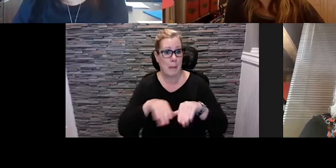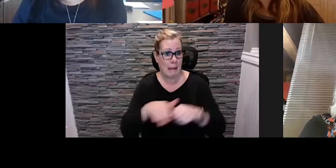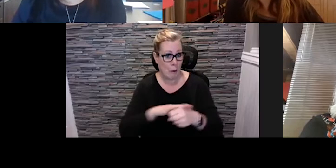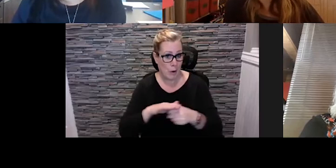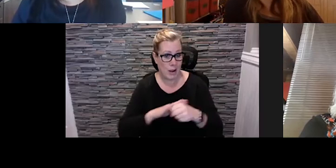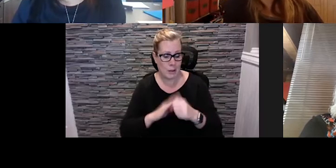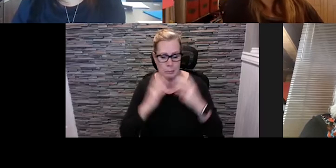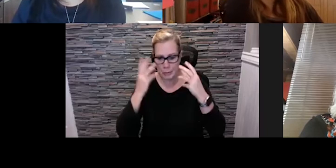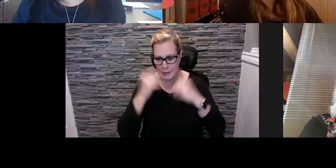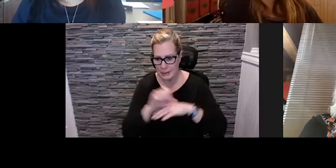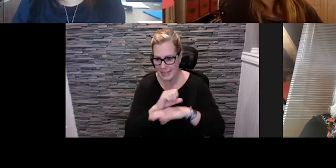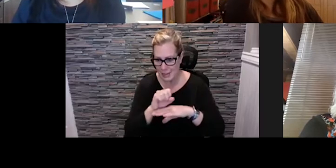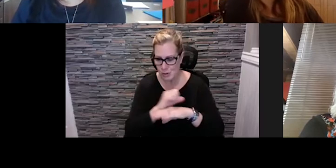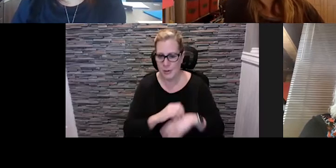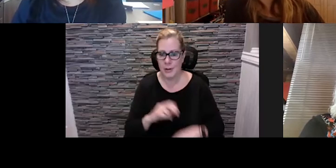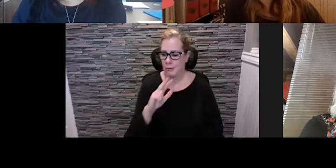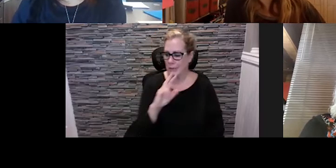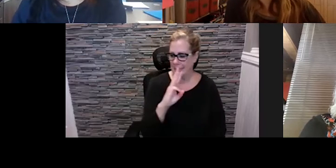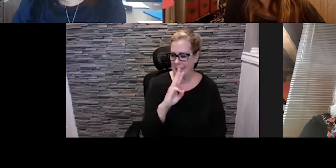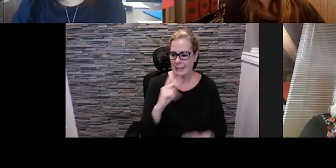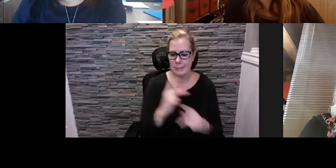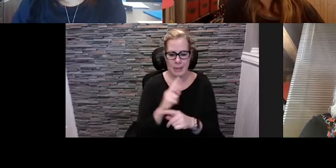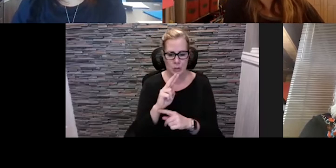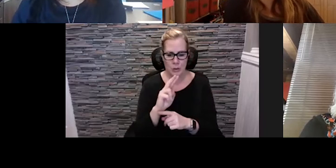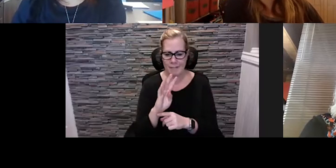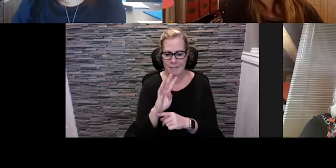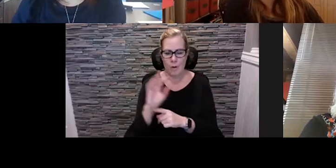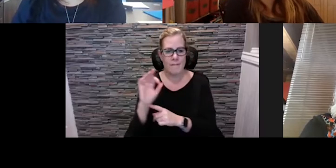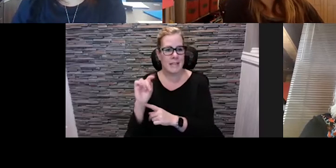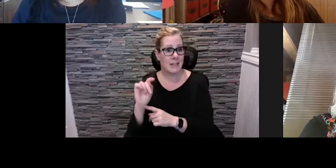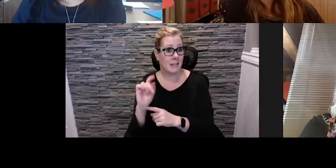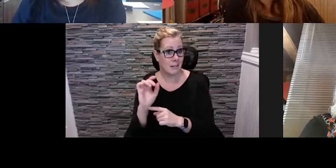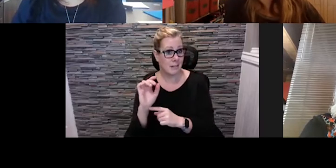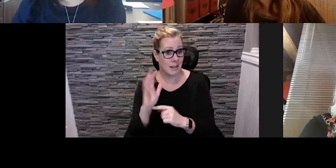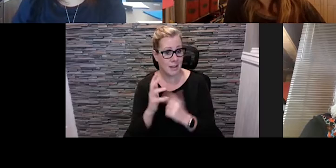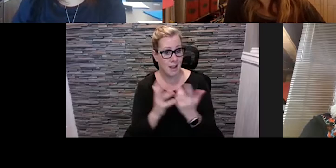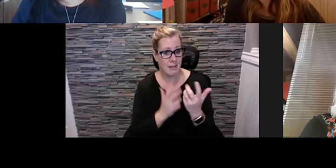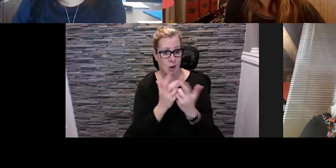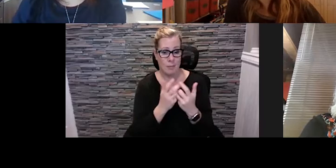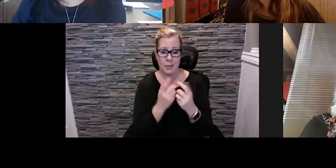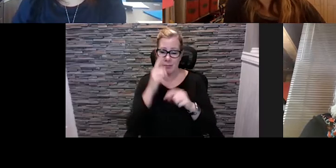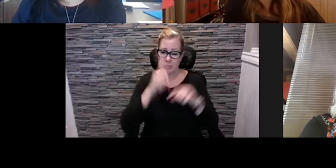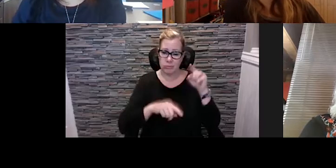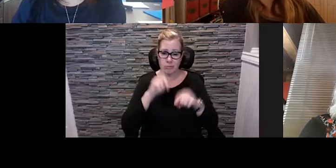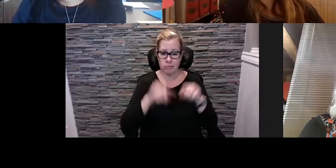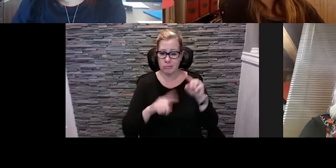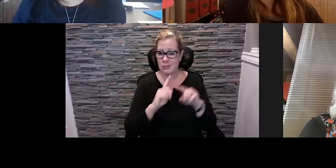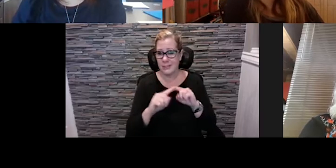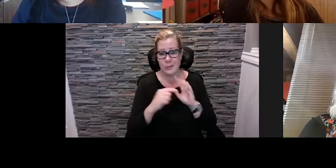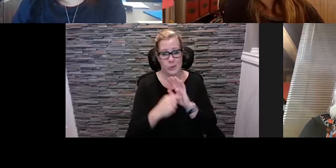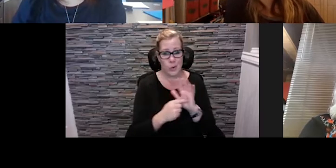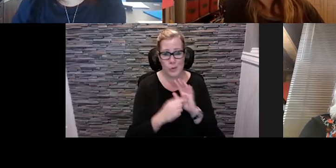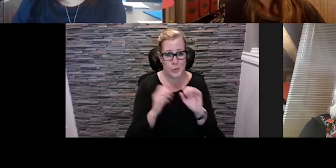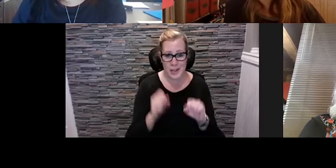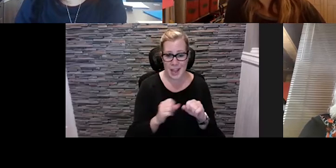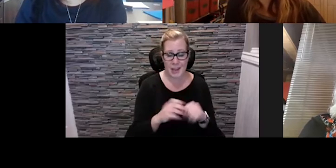uh 36 foot by 24 foot that could accommodate a variety of you know types of shows we're